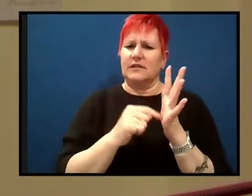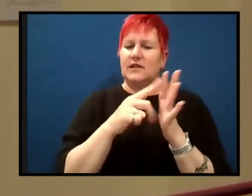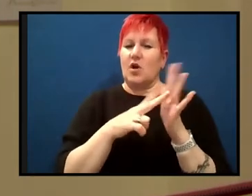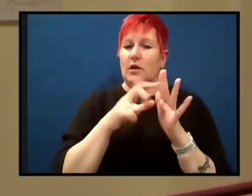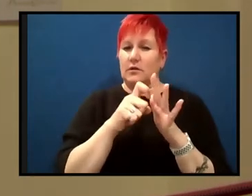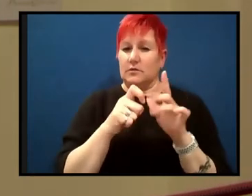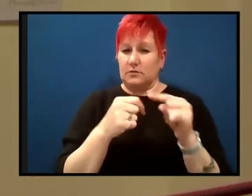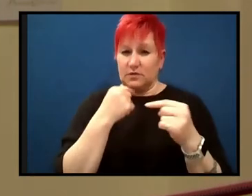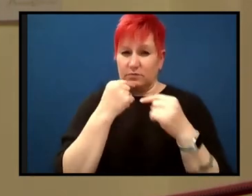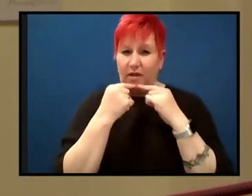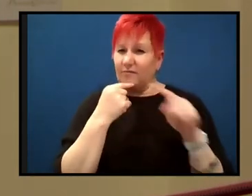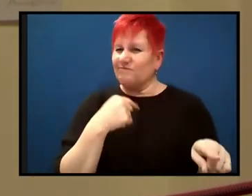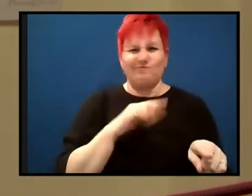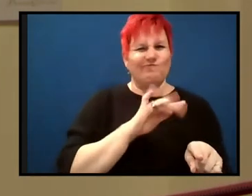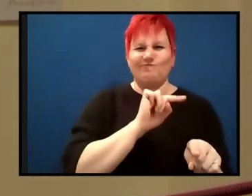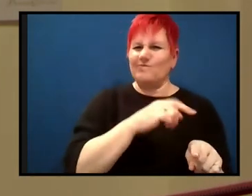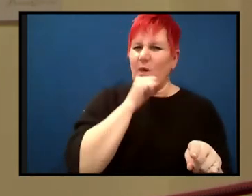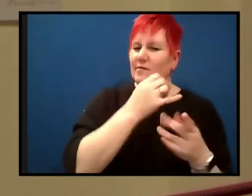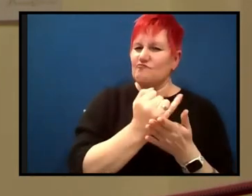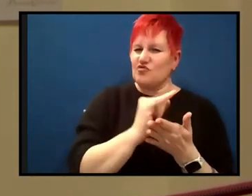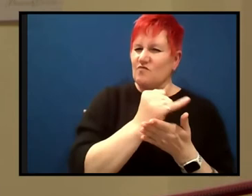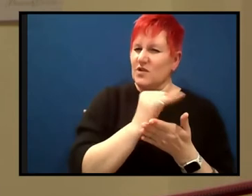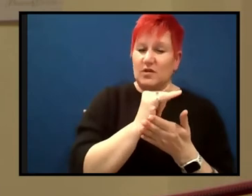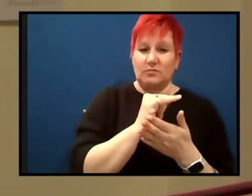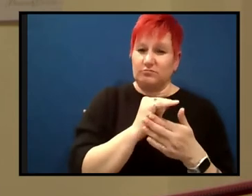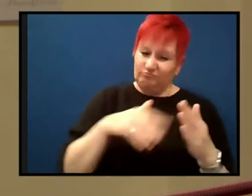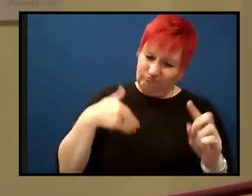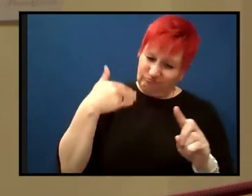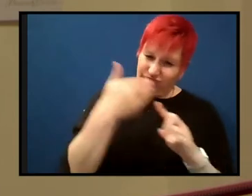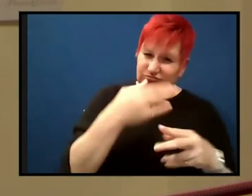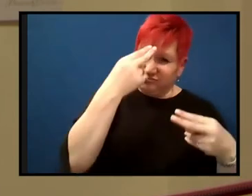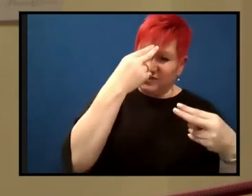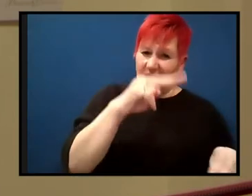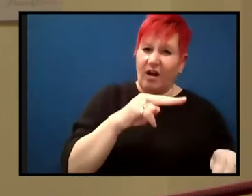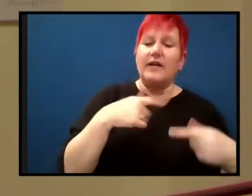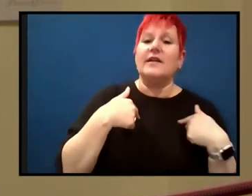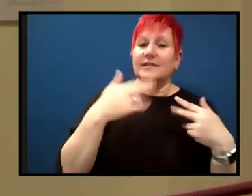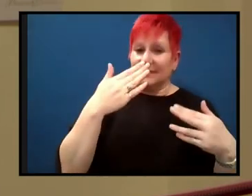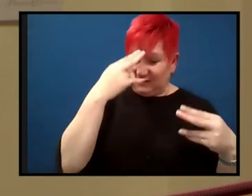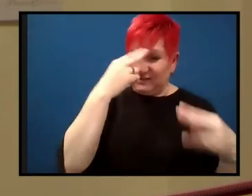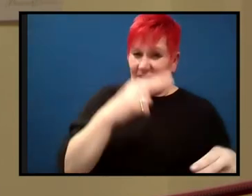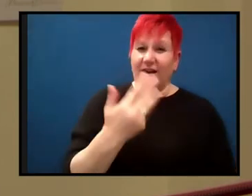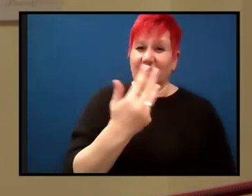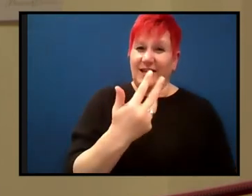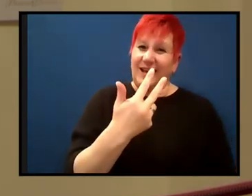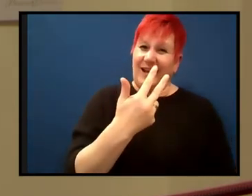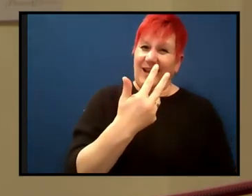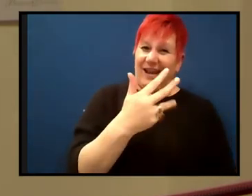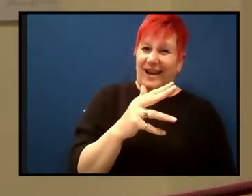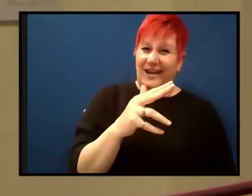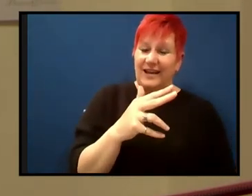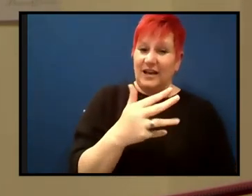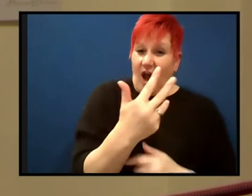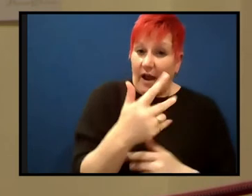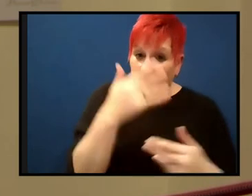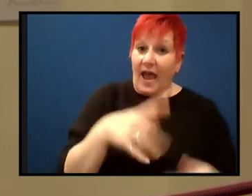still rejected it until the day he died. He, he, and he didn't die until 1989. He was nearly, nearly a hundred years old